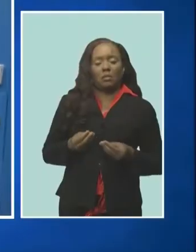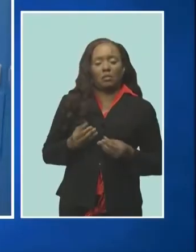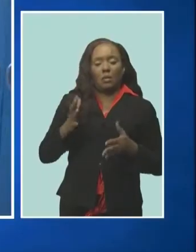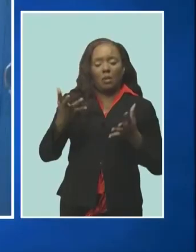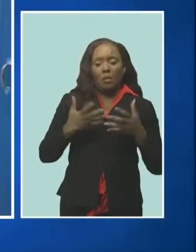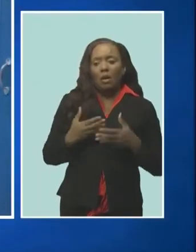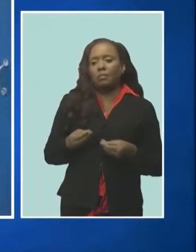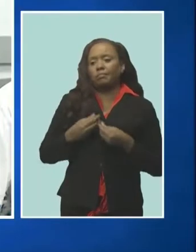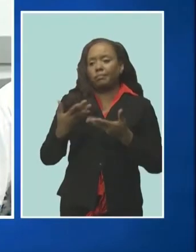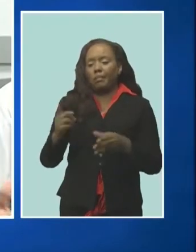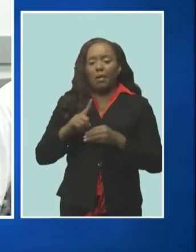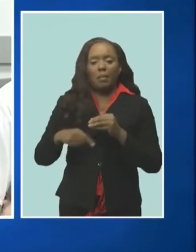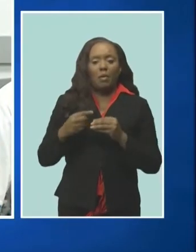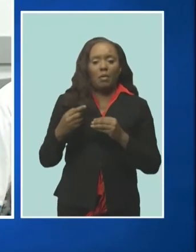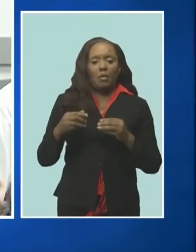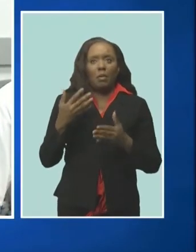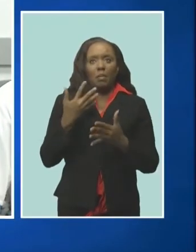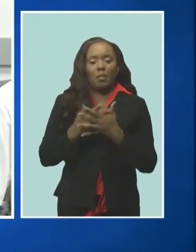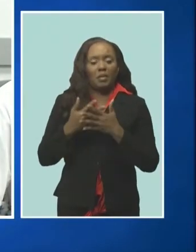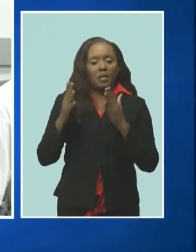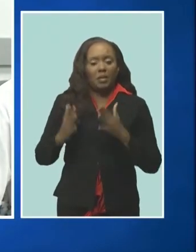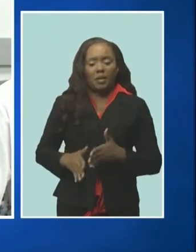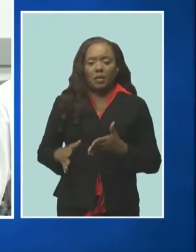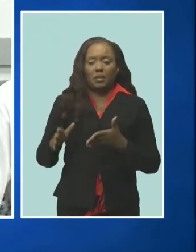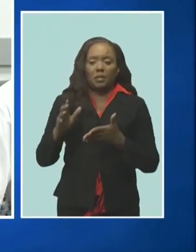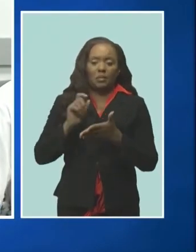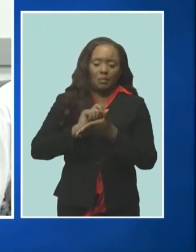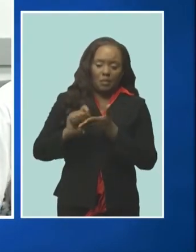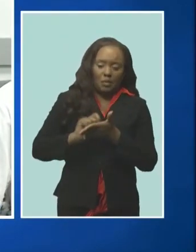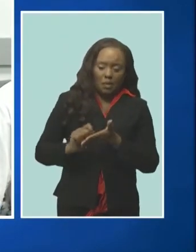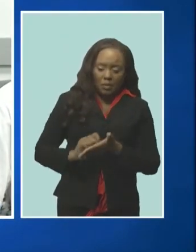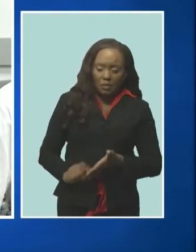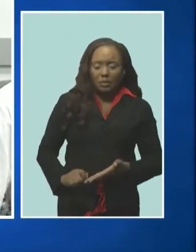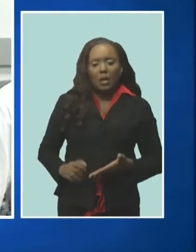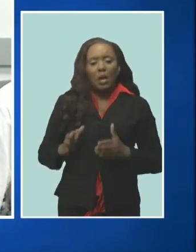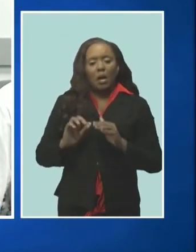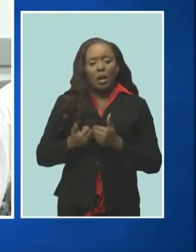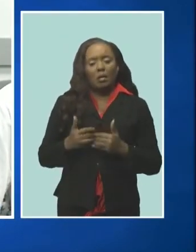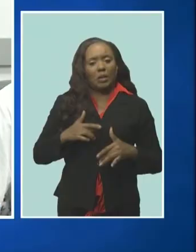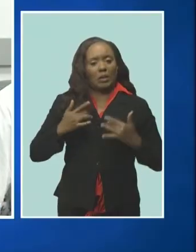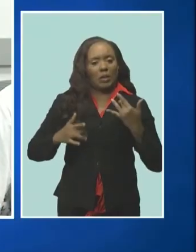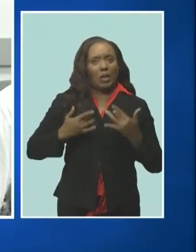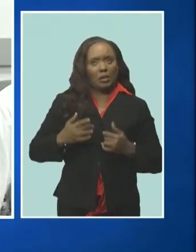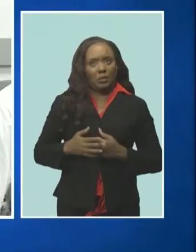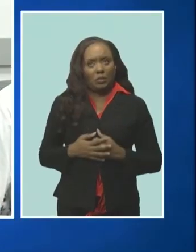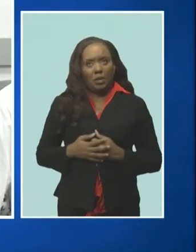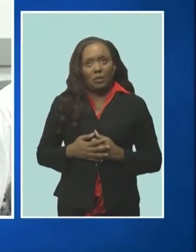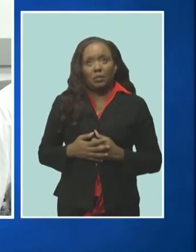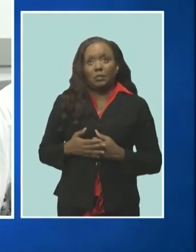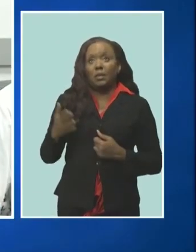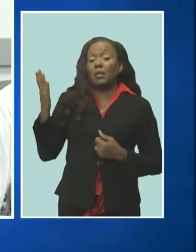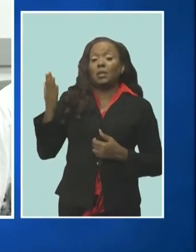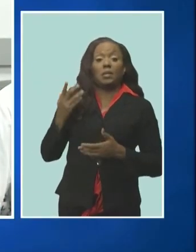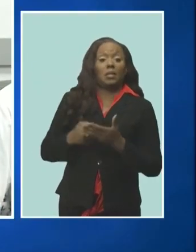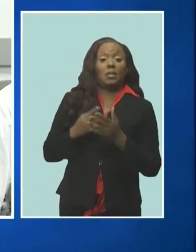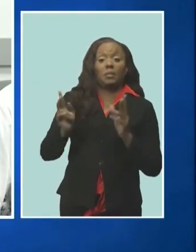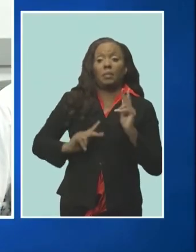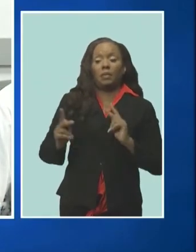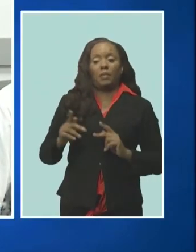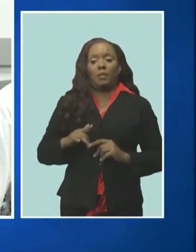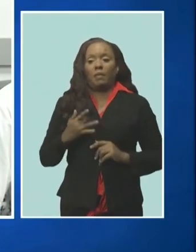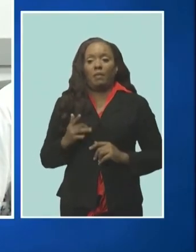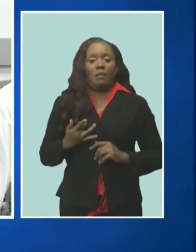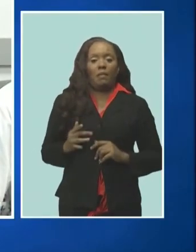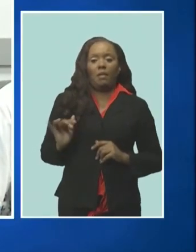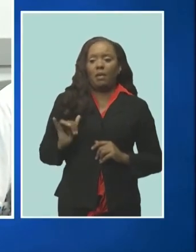public criticism i think it's important to listen to everything and take constructive criticism because the public thought it was about the donation of crayons when really and